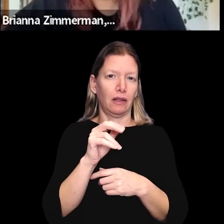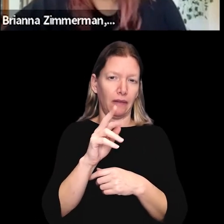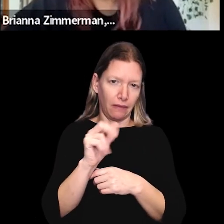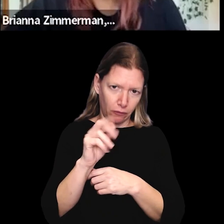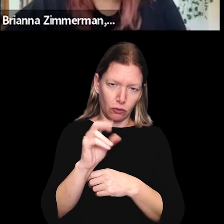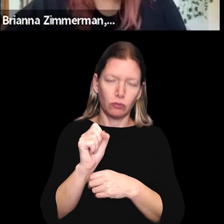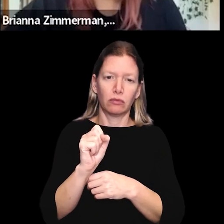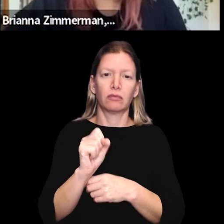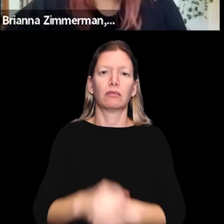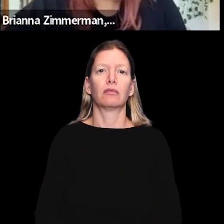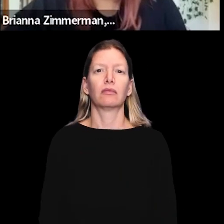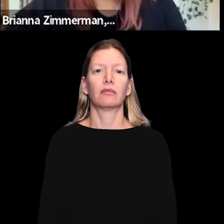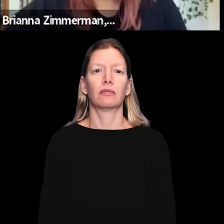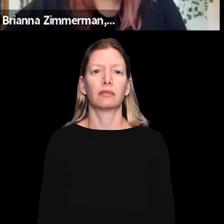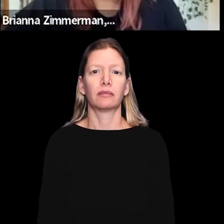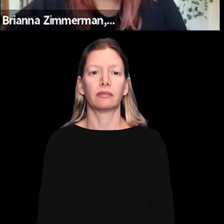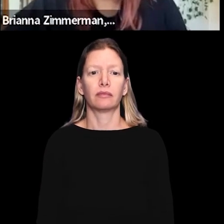at Stavros.